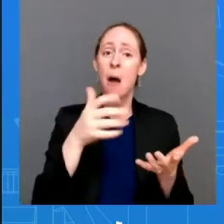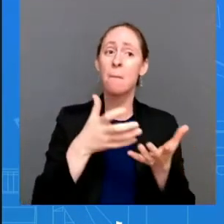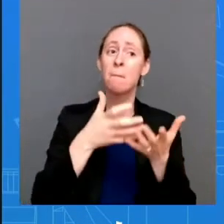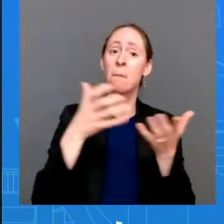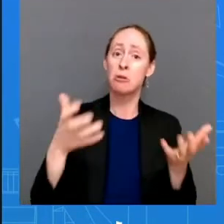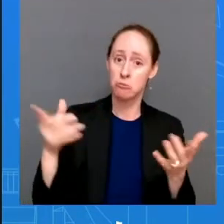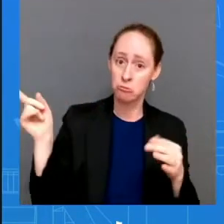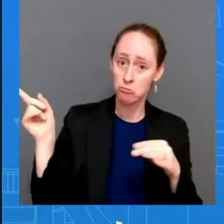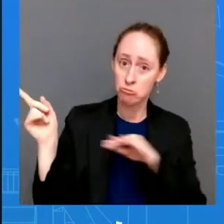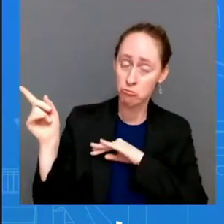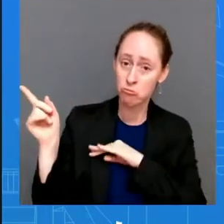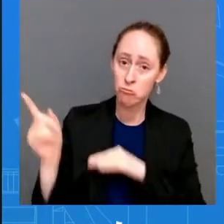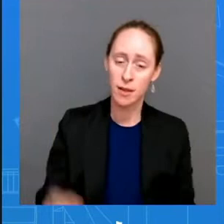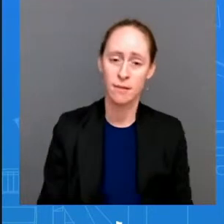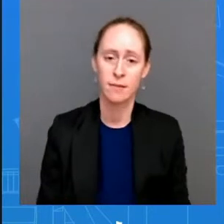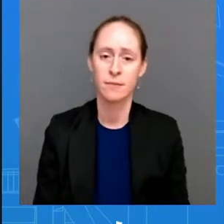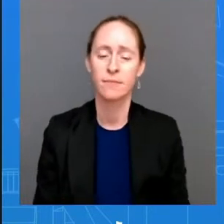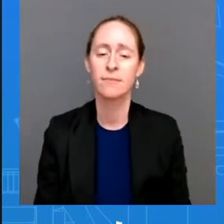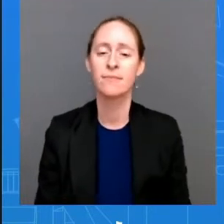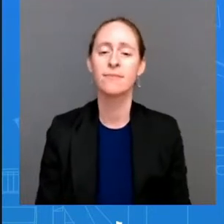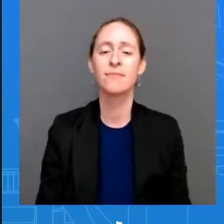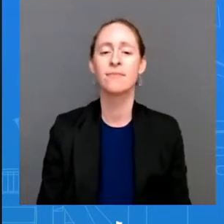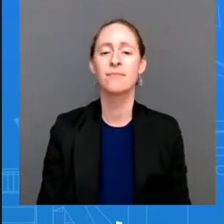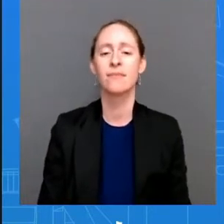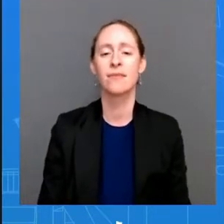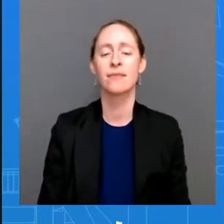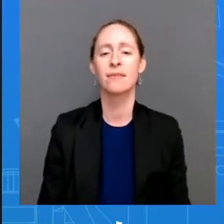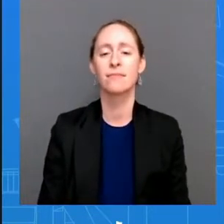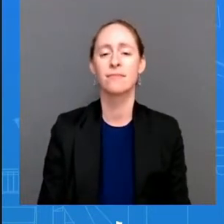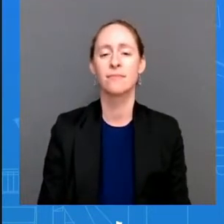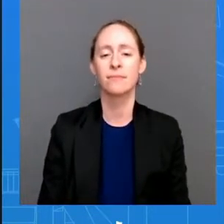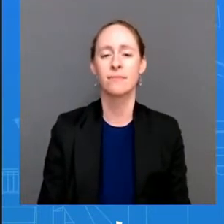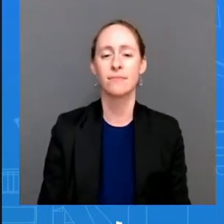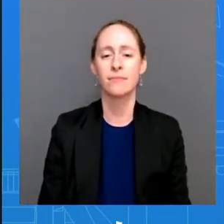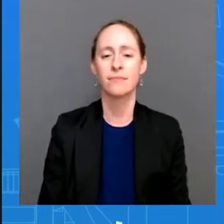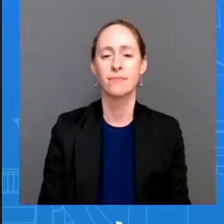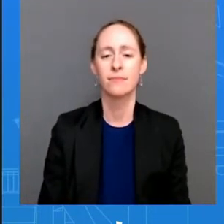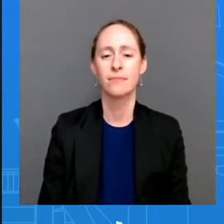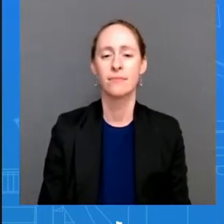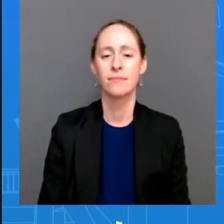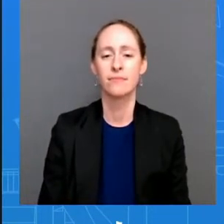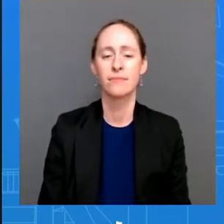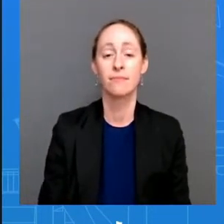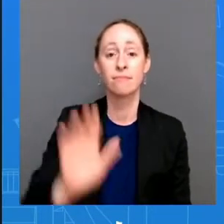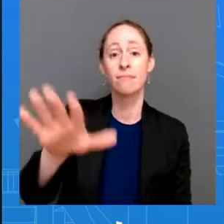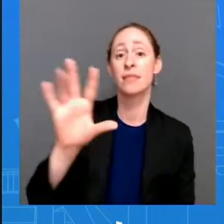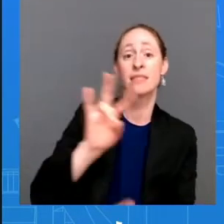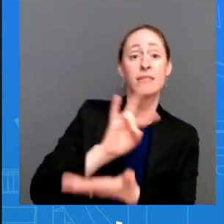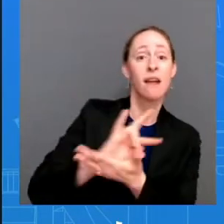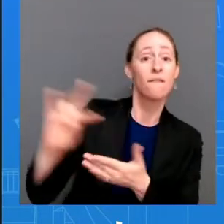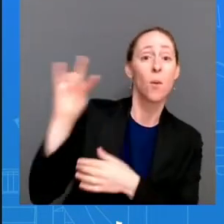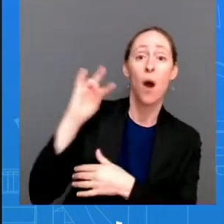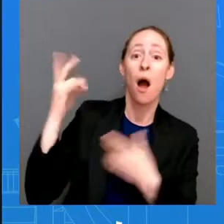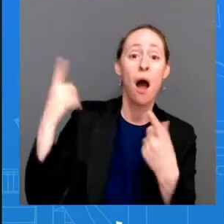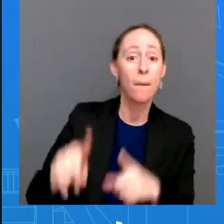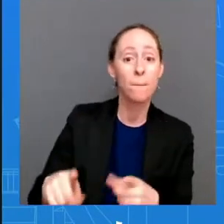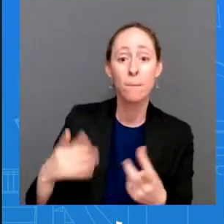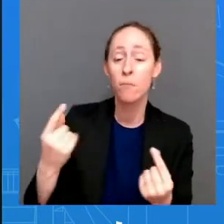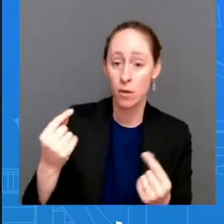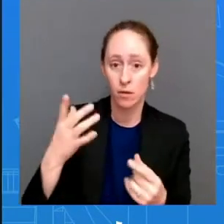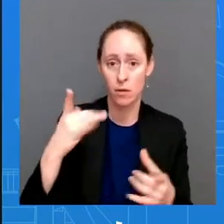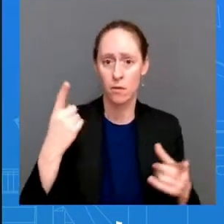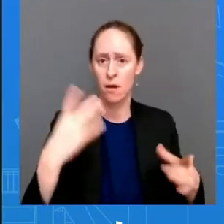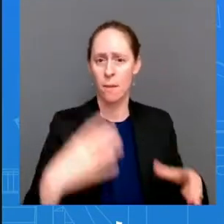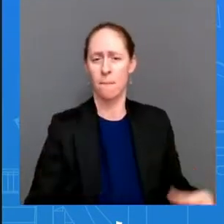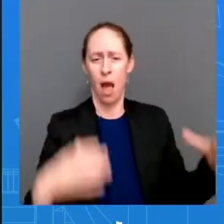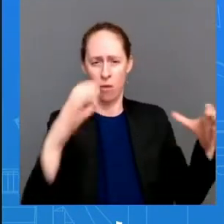price of barrel of oil was about 120 and now it's at around 95 dollars gas prices went from